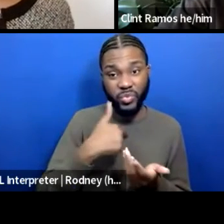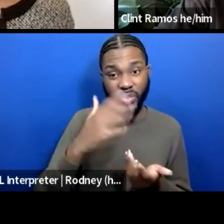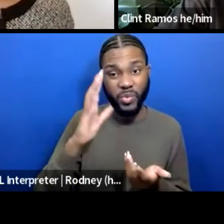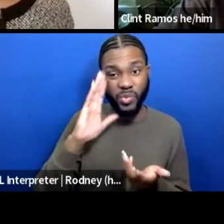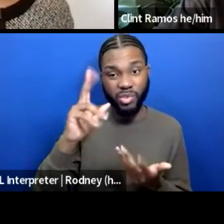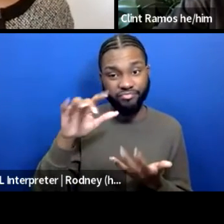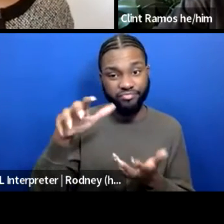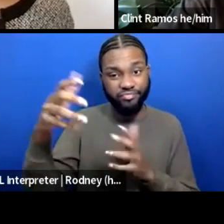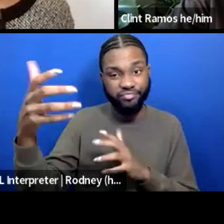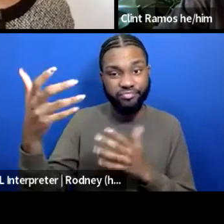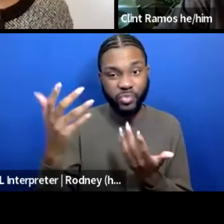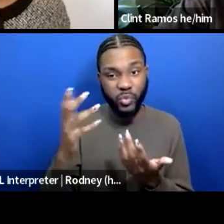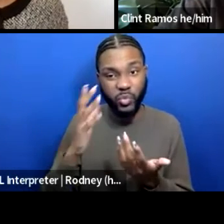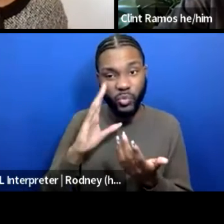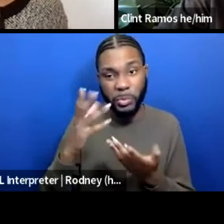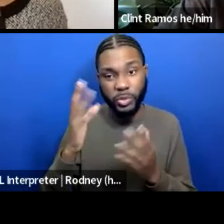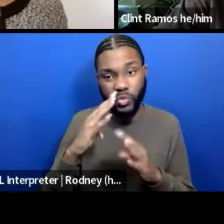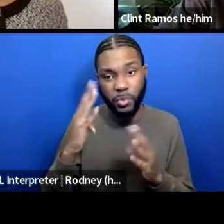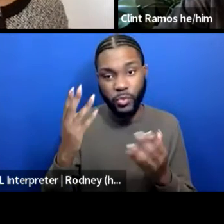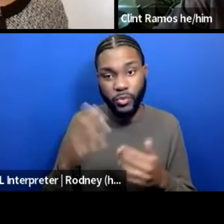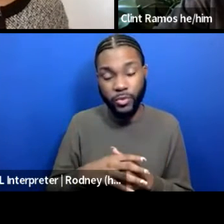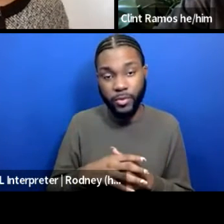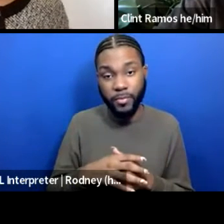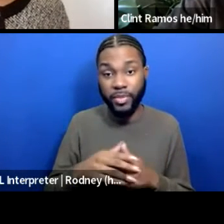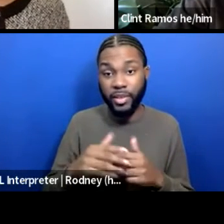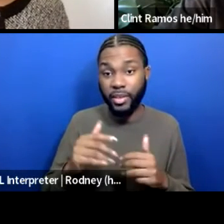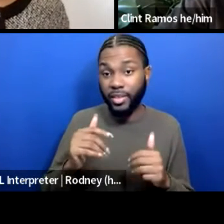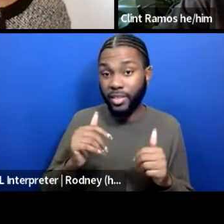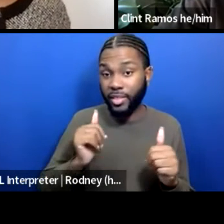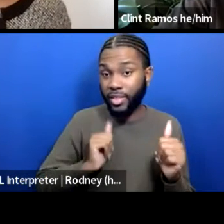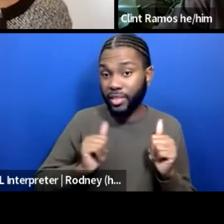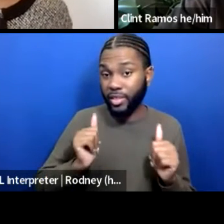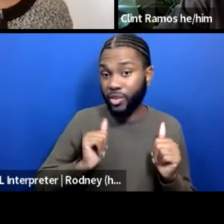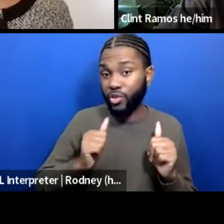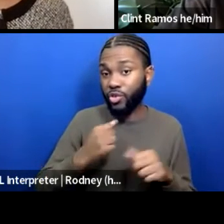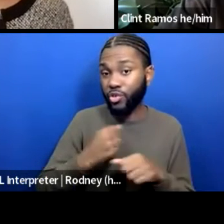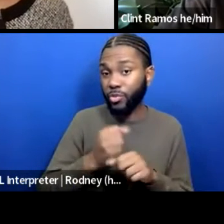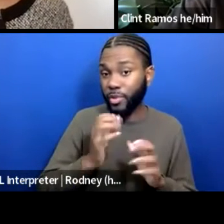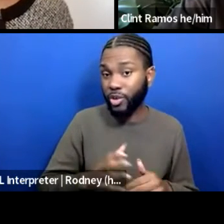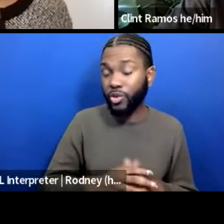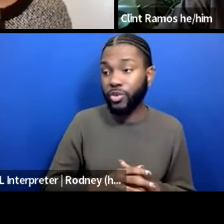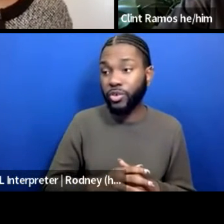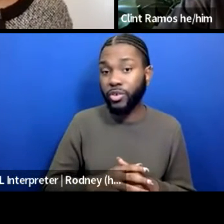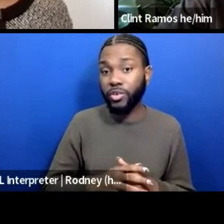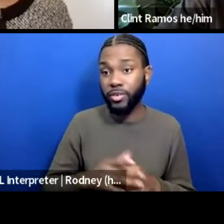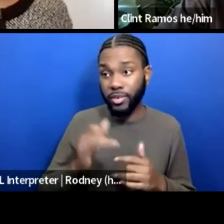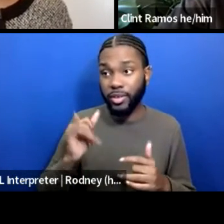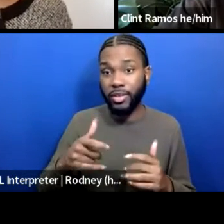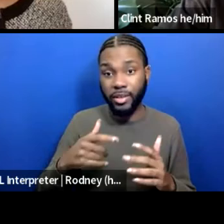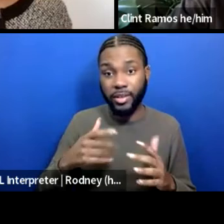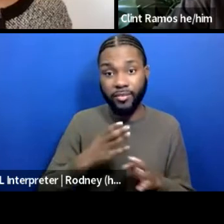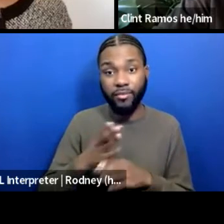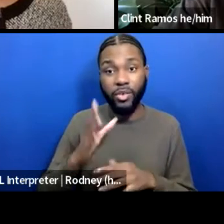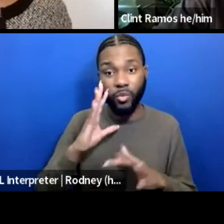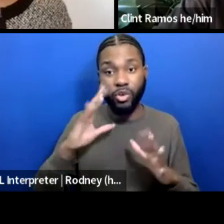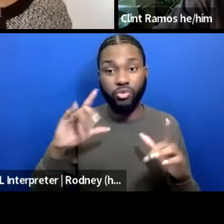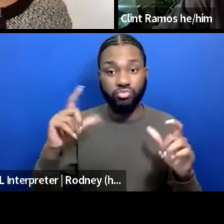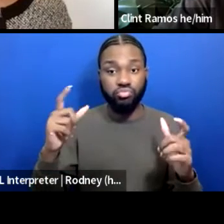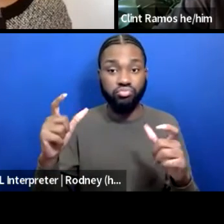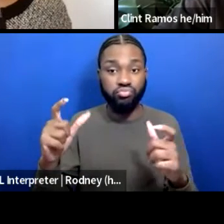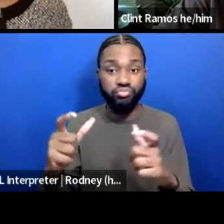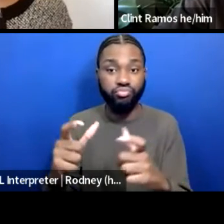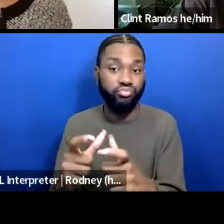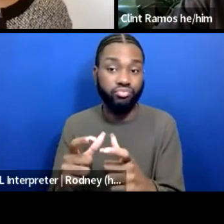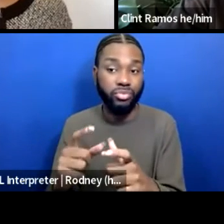We're, we're going to, you know, theater makers are going to, generations are to age out and there's not going to be another generation to